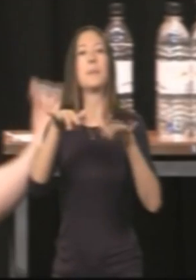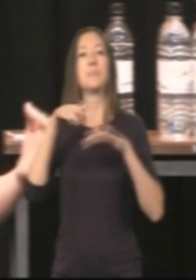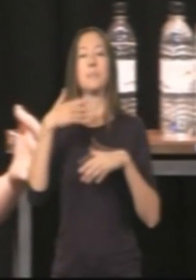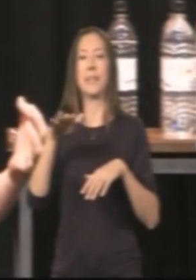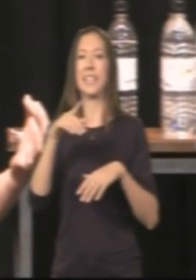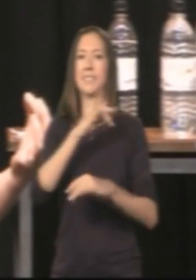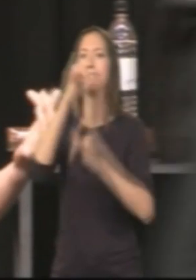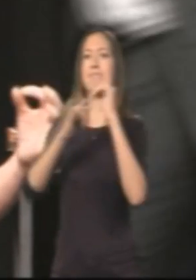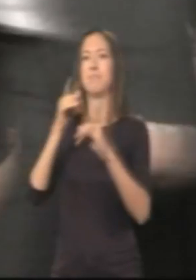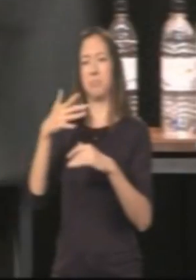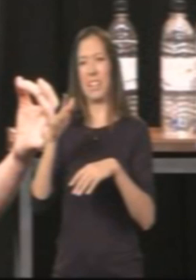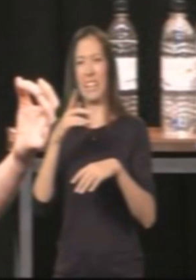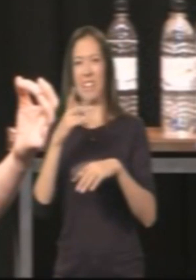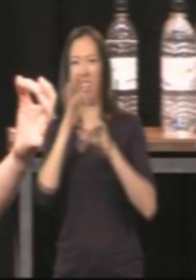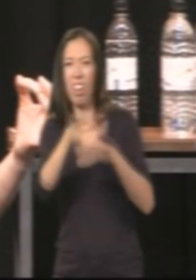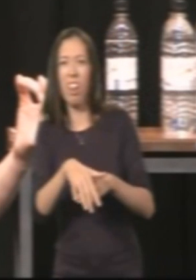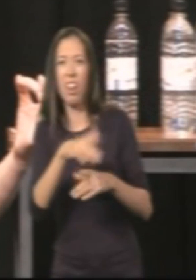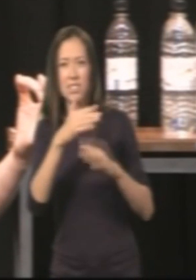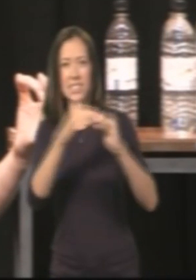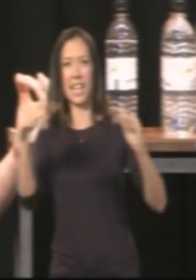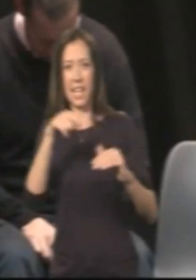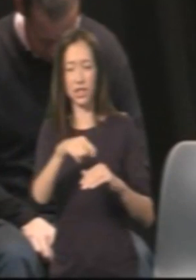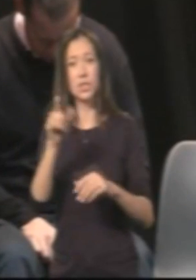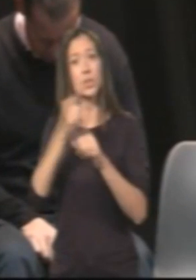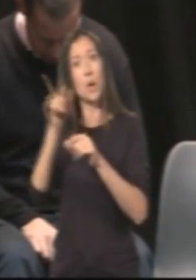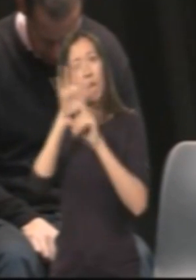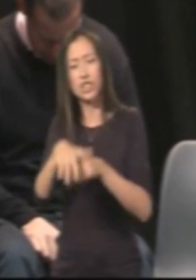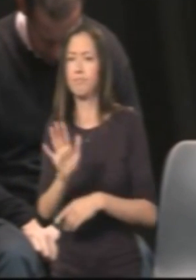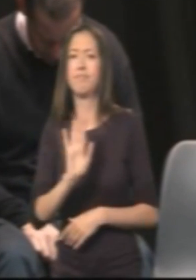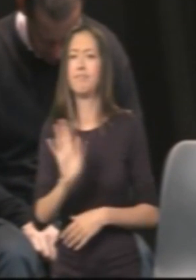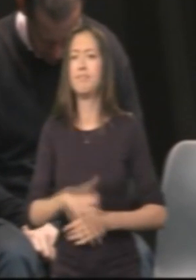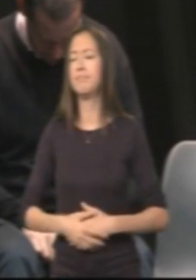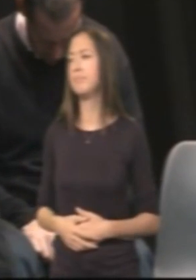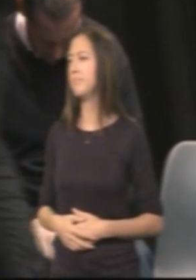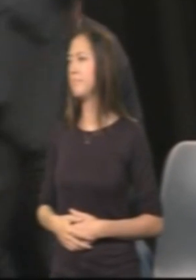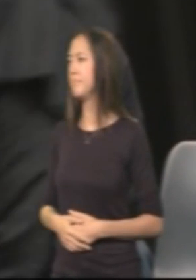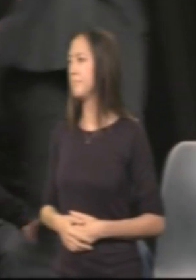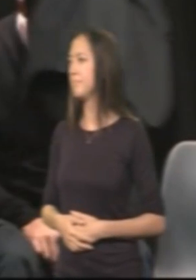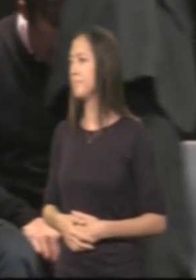hypnotists have been criticised for ridiculing people on stage, but this is not what George is about.